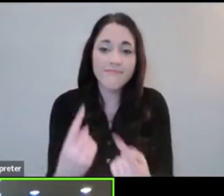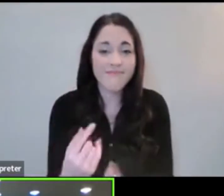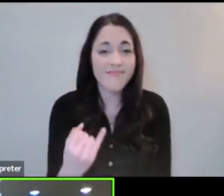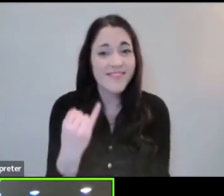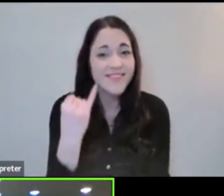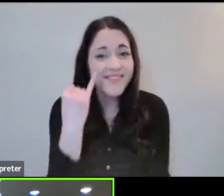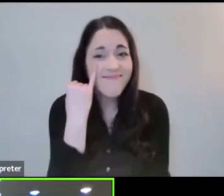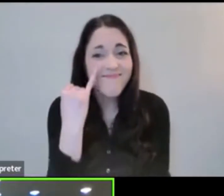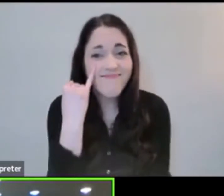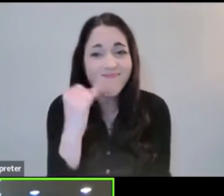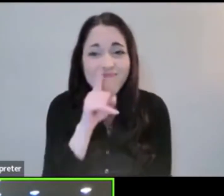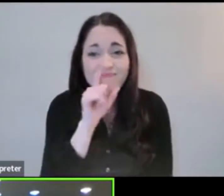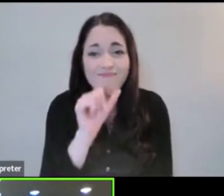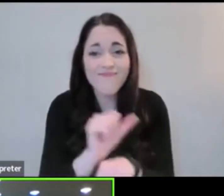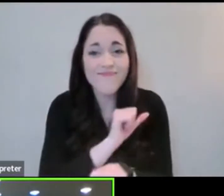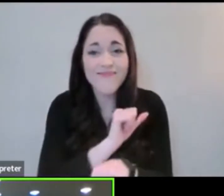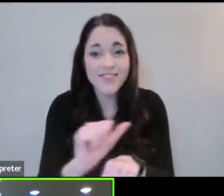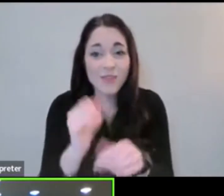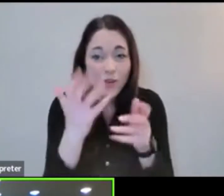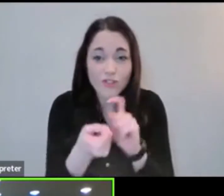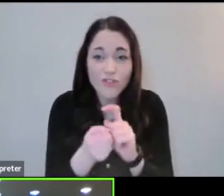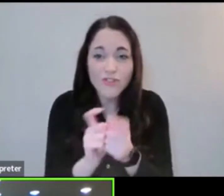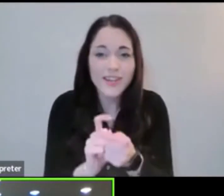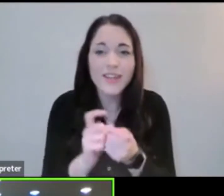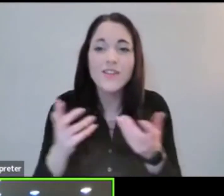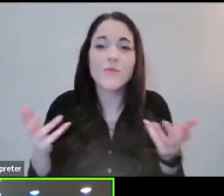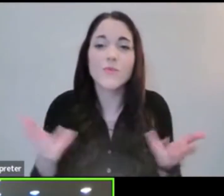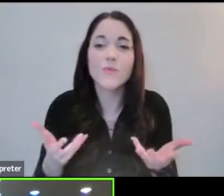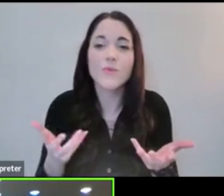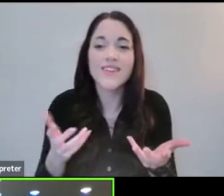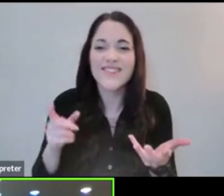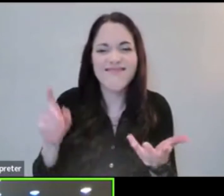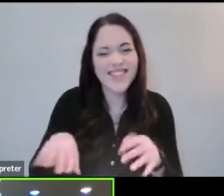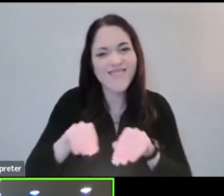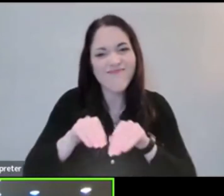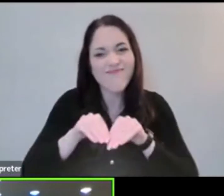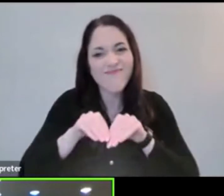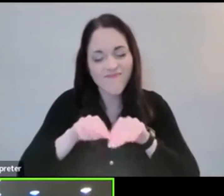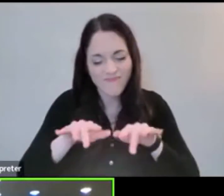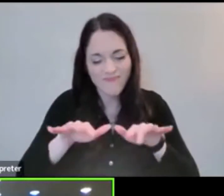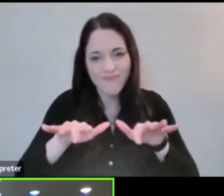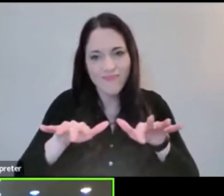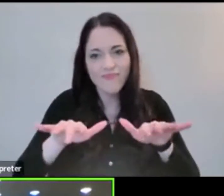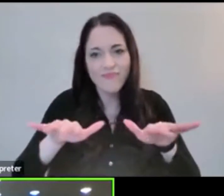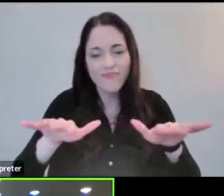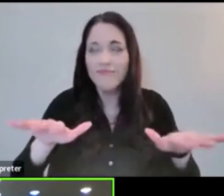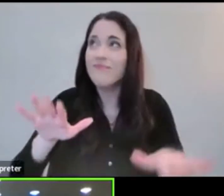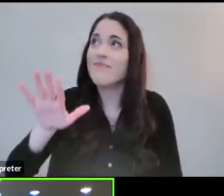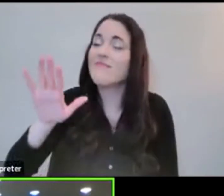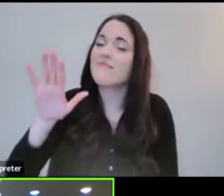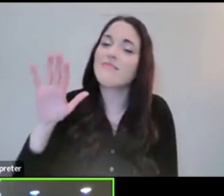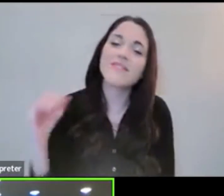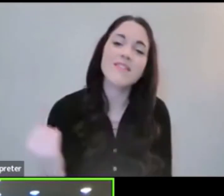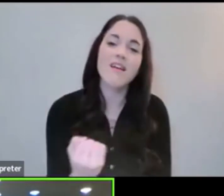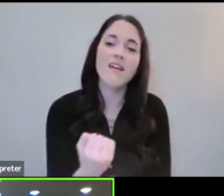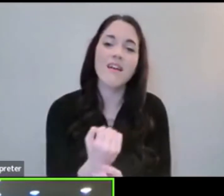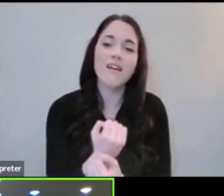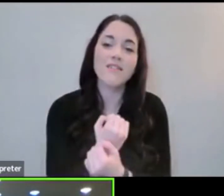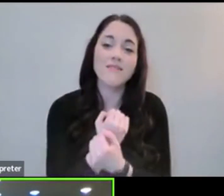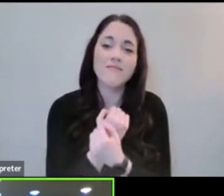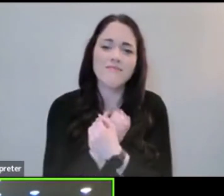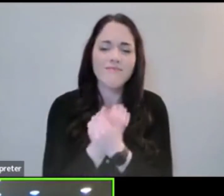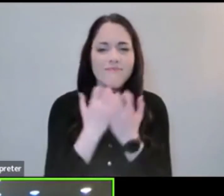What the word is What world now, is love,